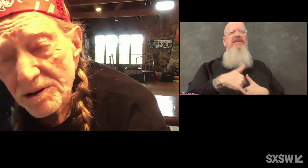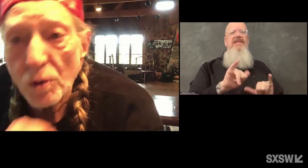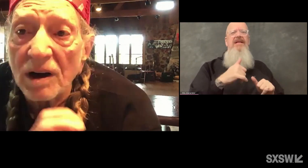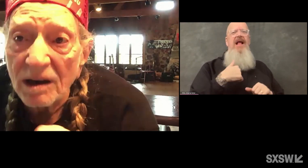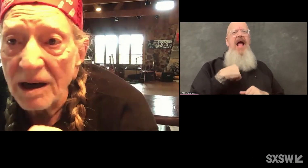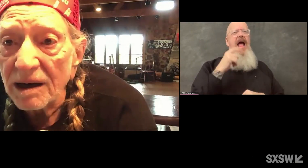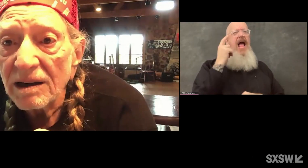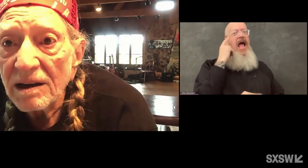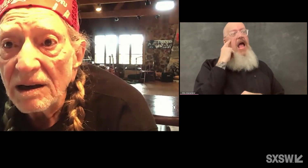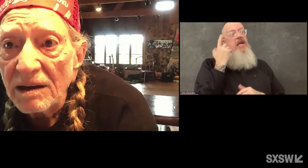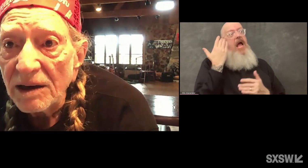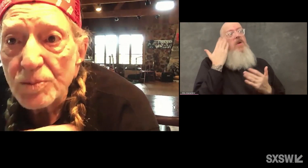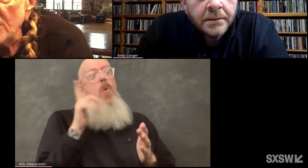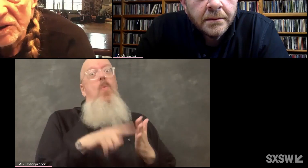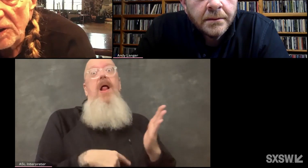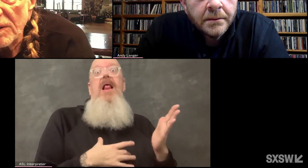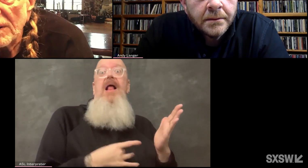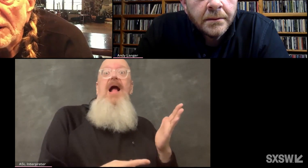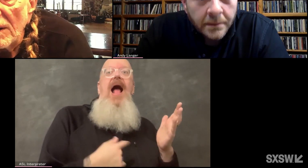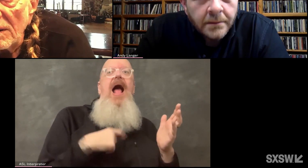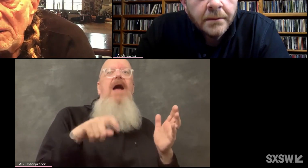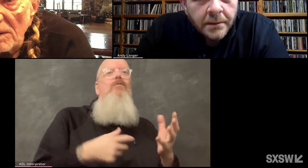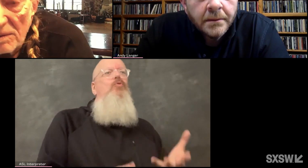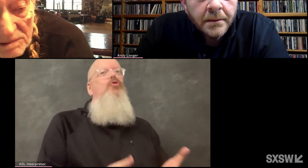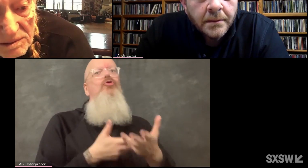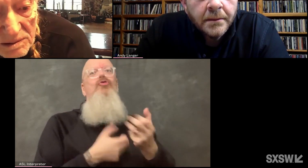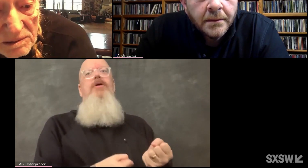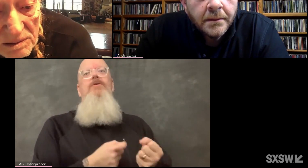I have to trust what I like as being good.